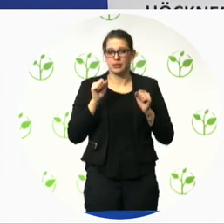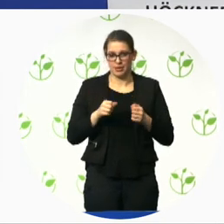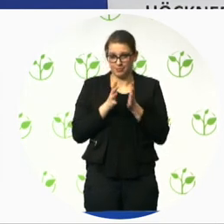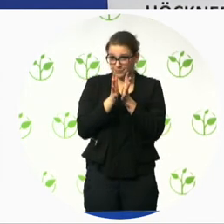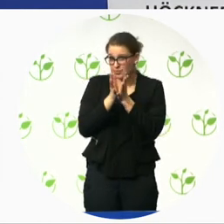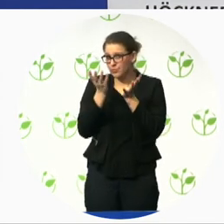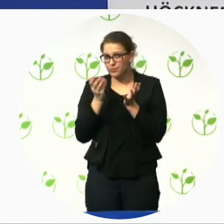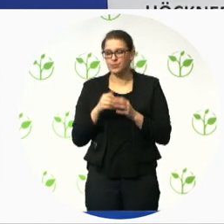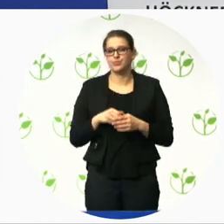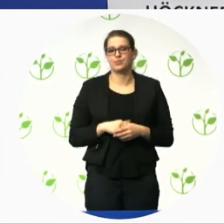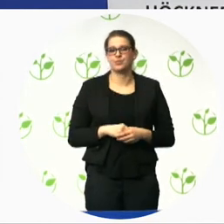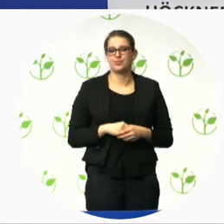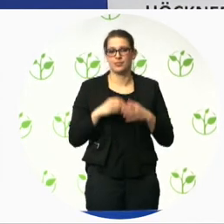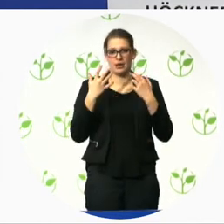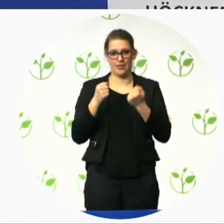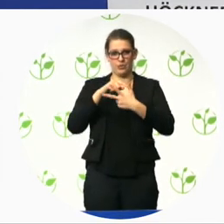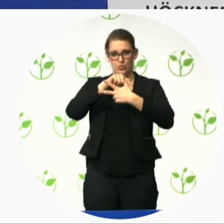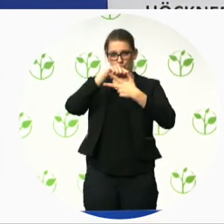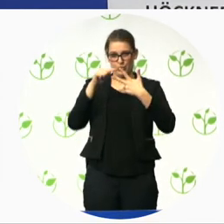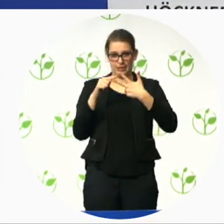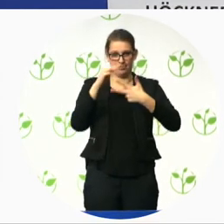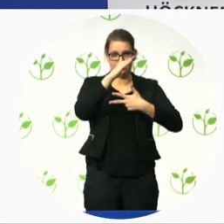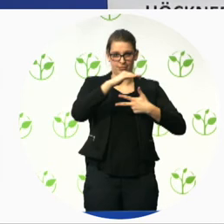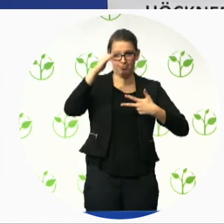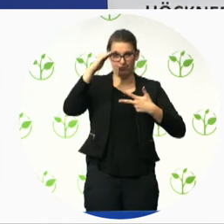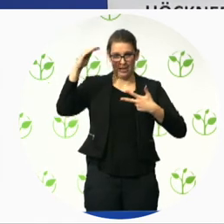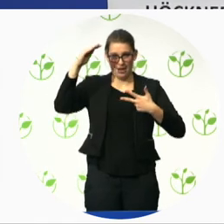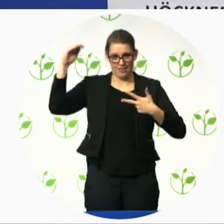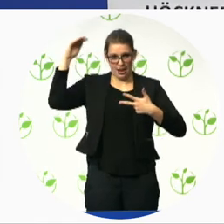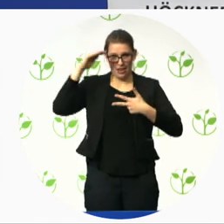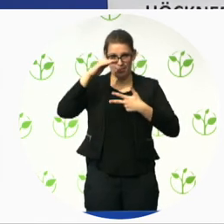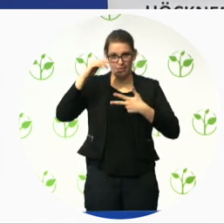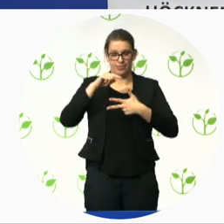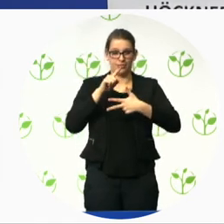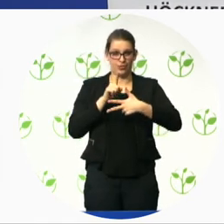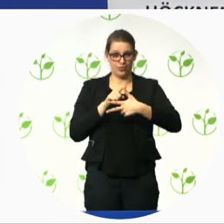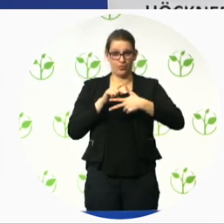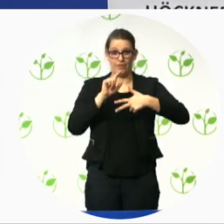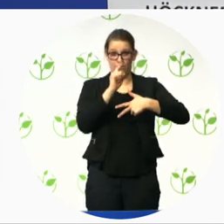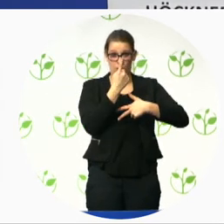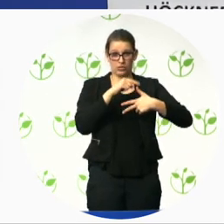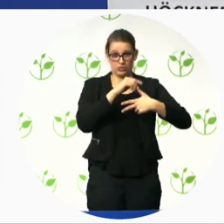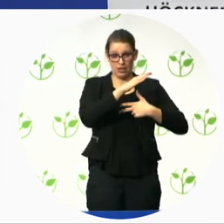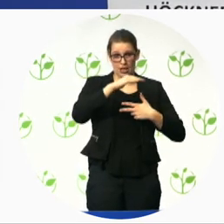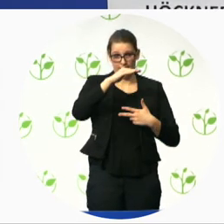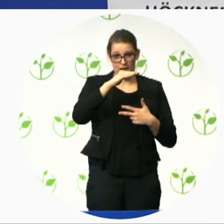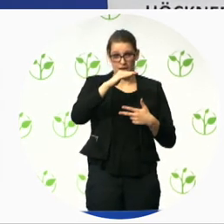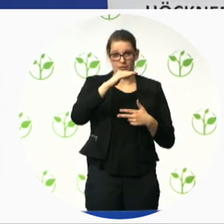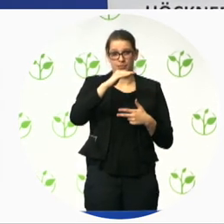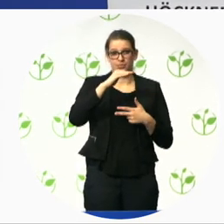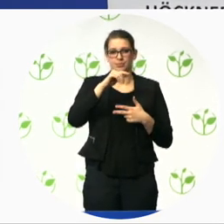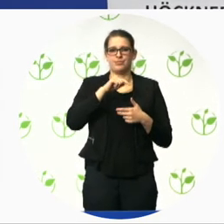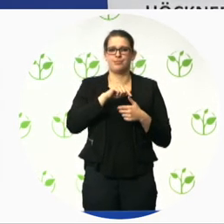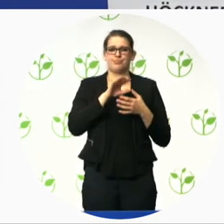broken into three levels of certification so in the first level is for someone who has some